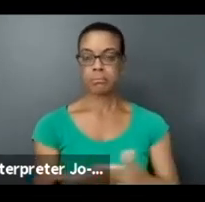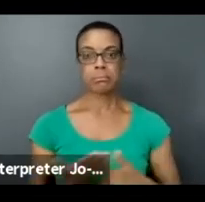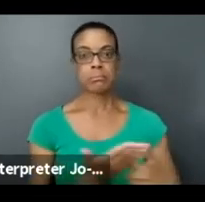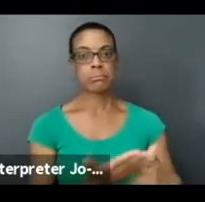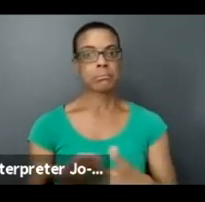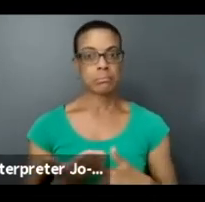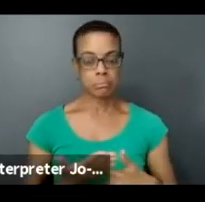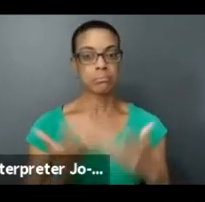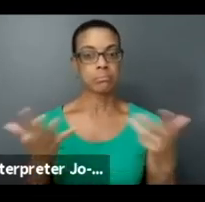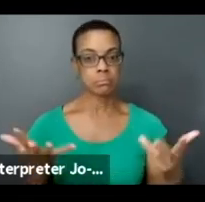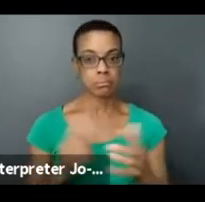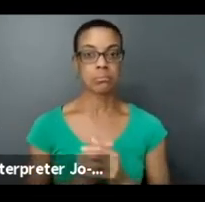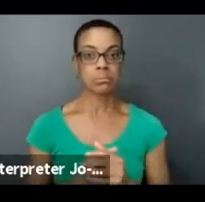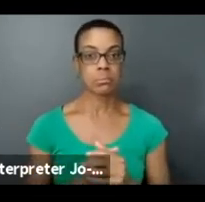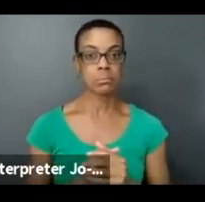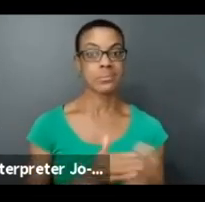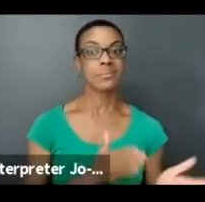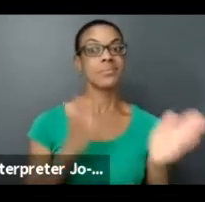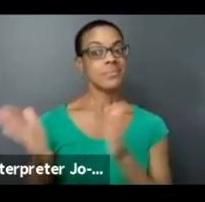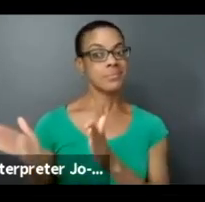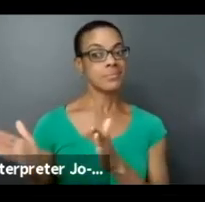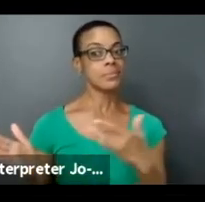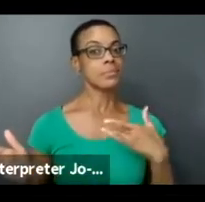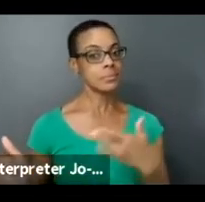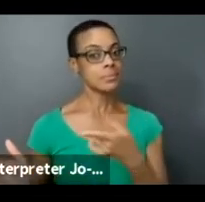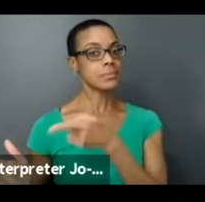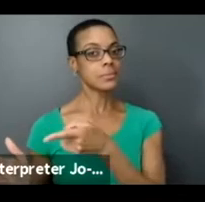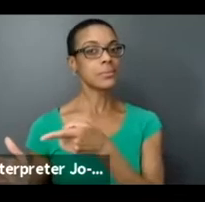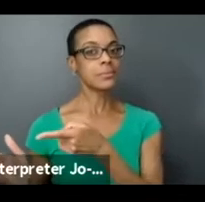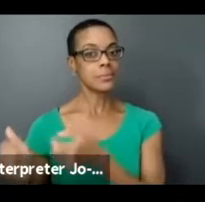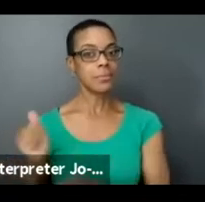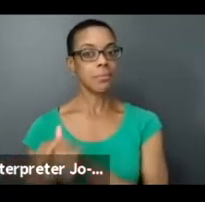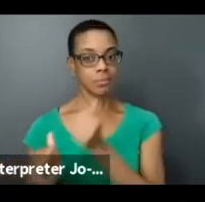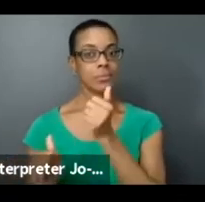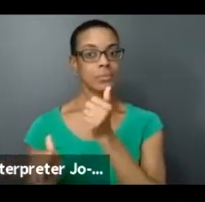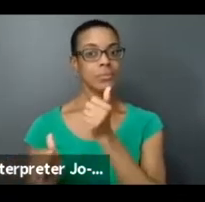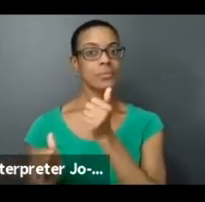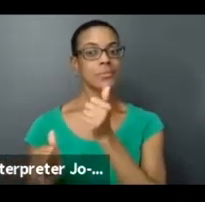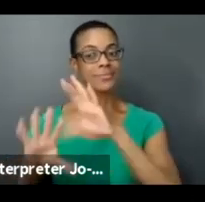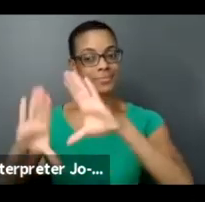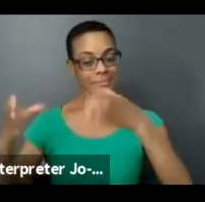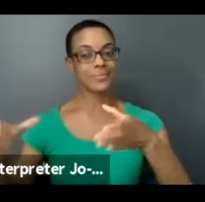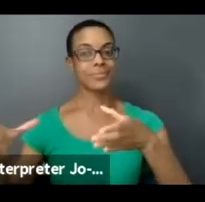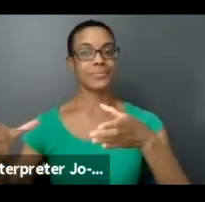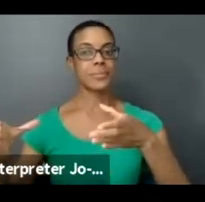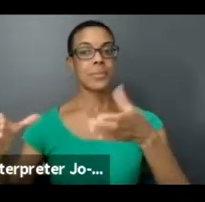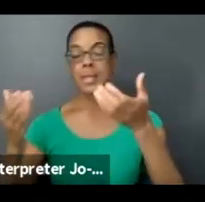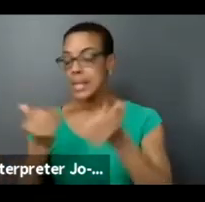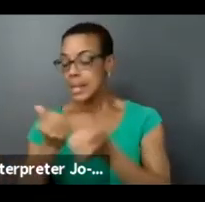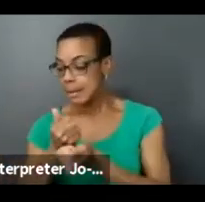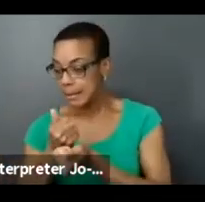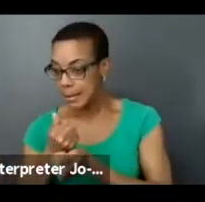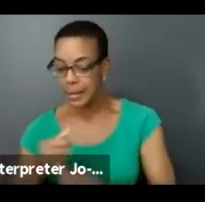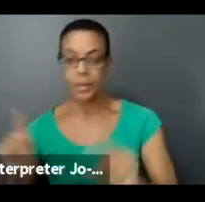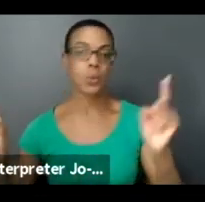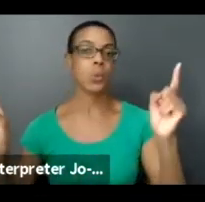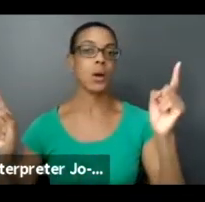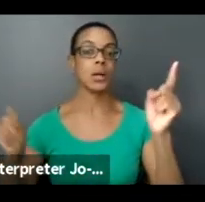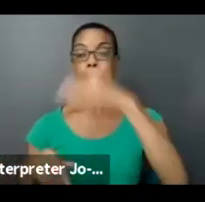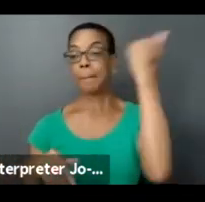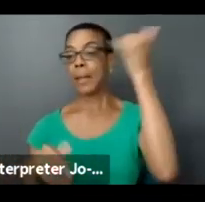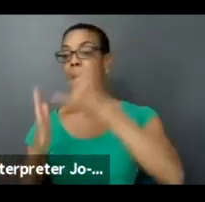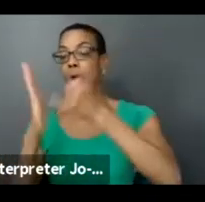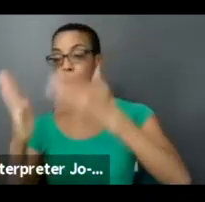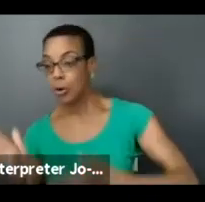was definitely more of a desire to make sure that this is a space that anyone, whether they are a Black artist or